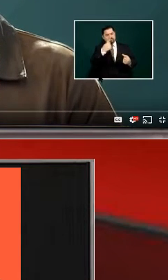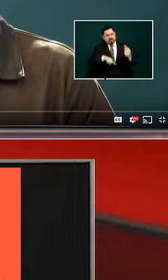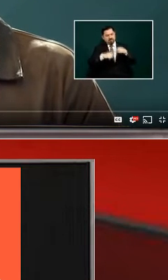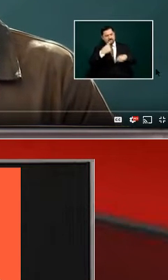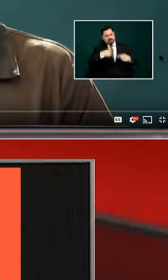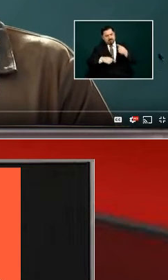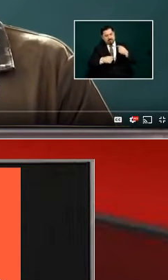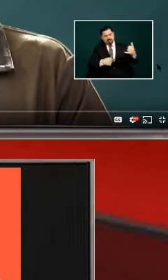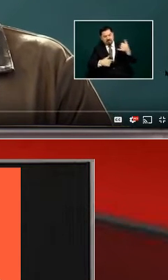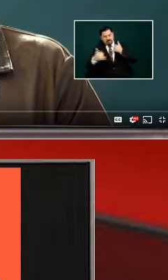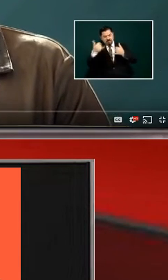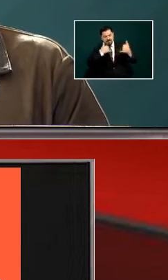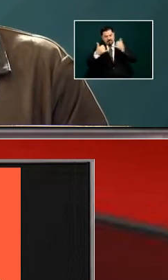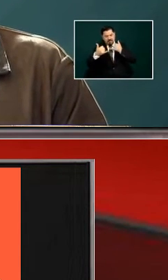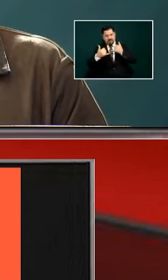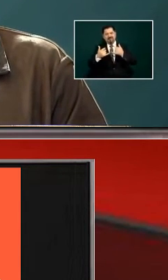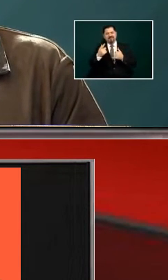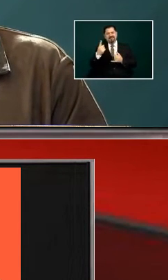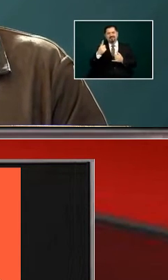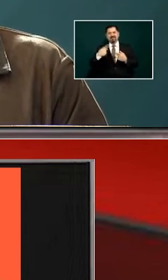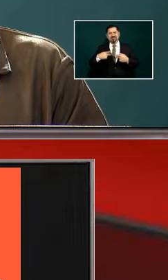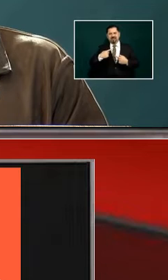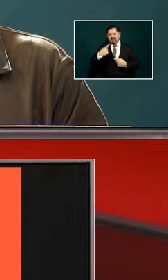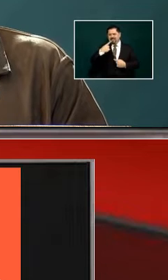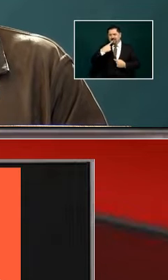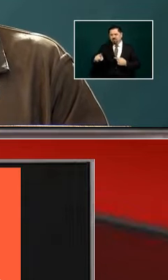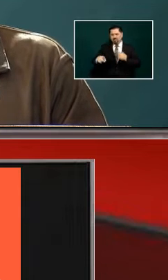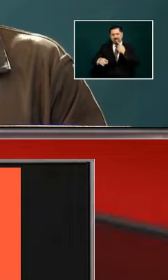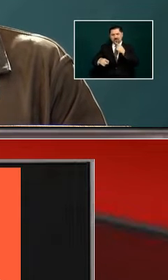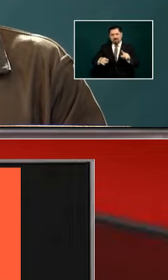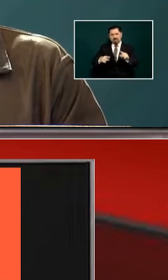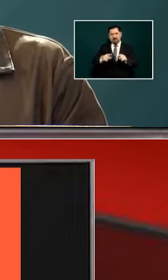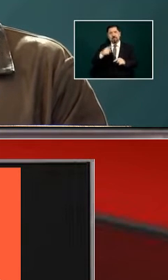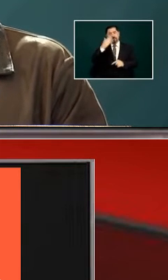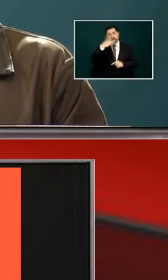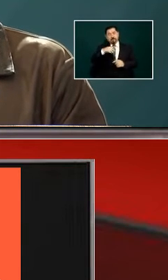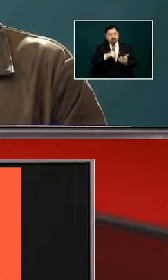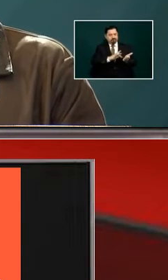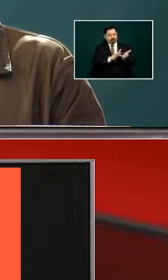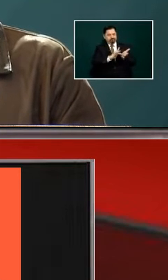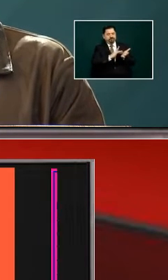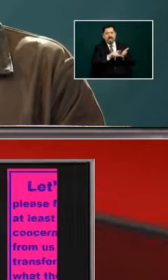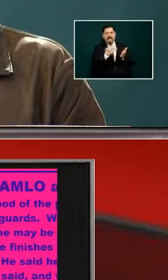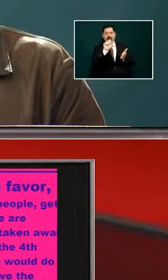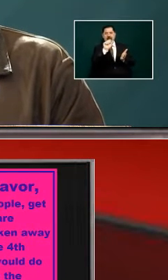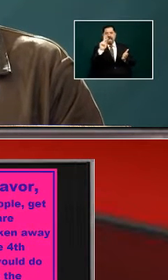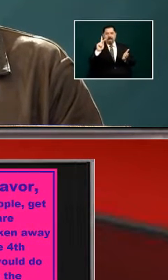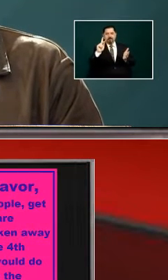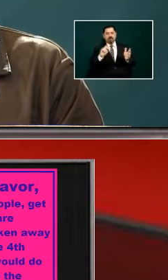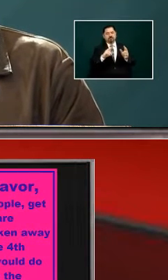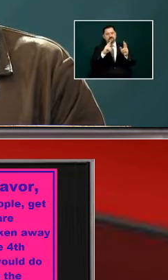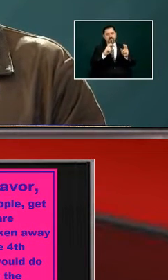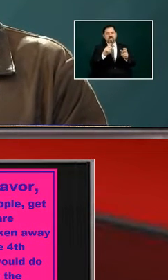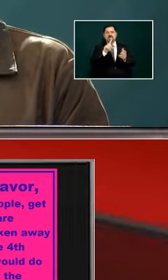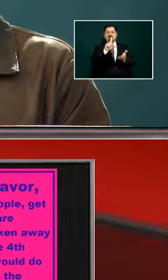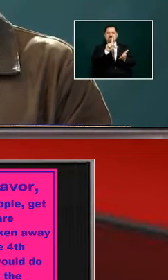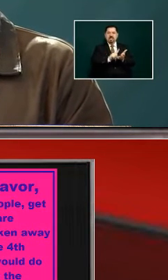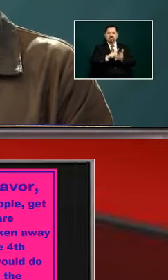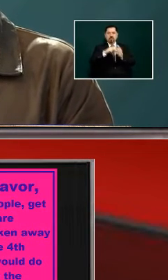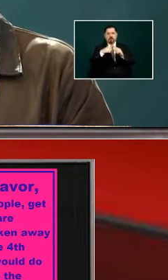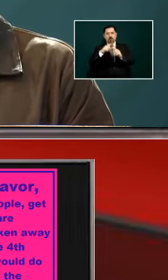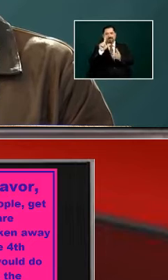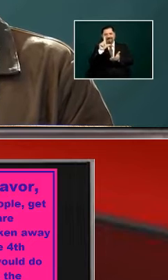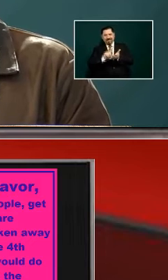they had two thousand two hundred and sixty one that were presented using